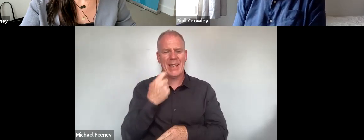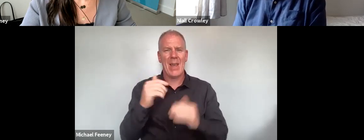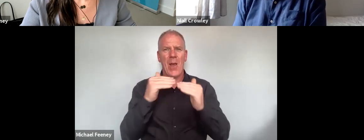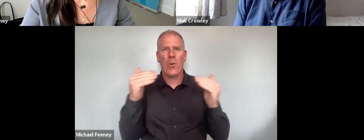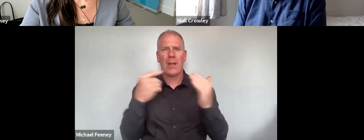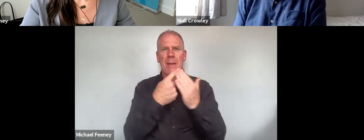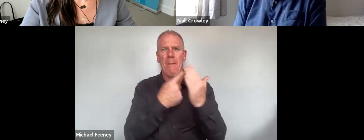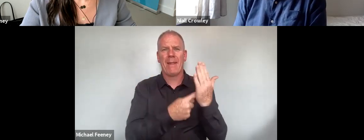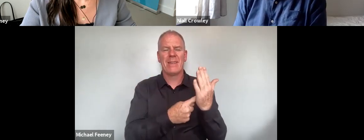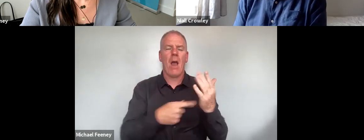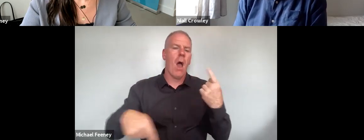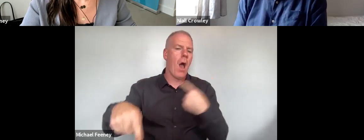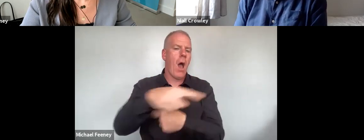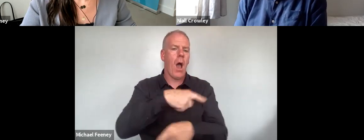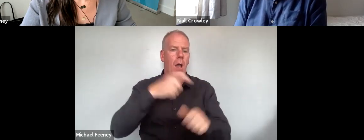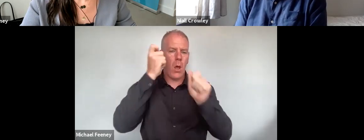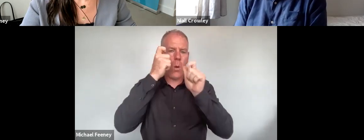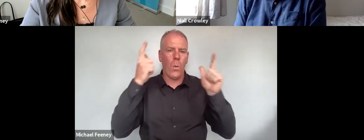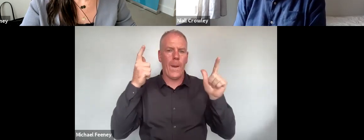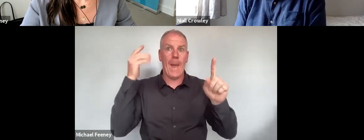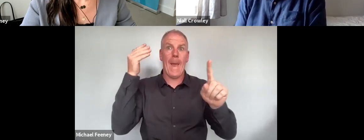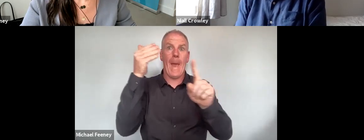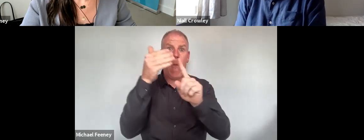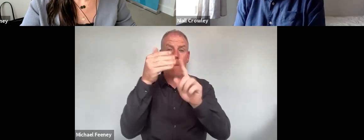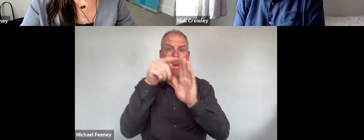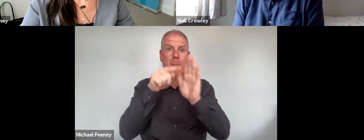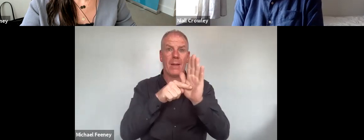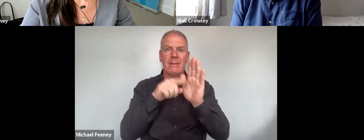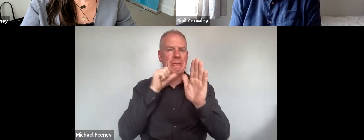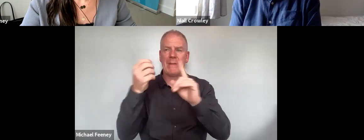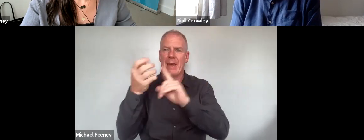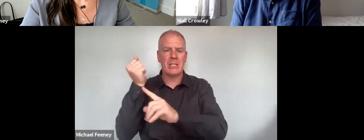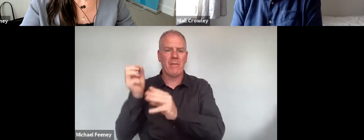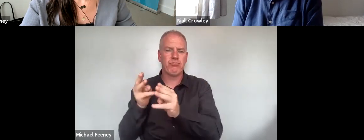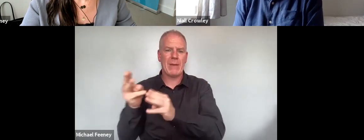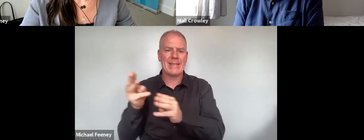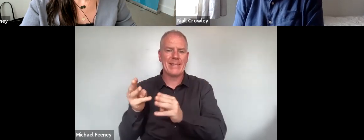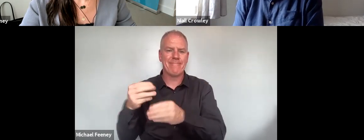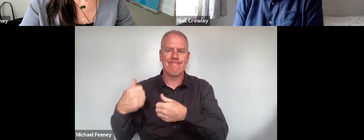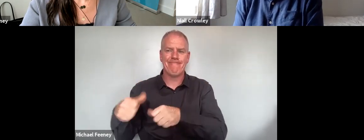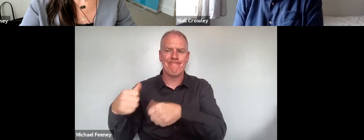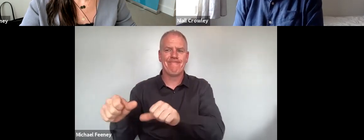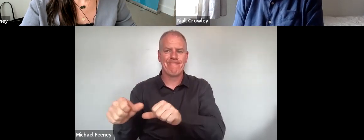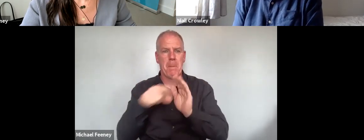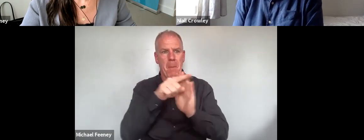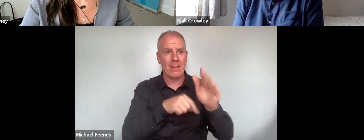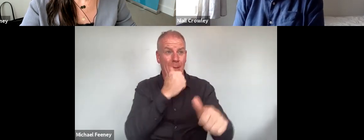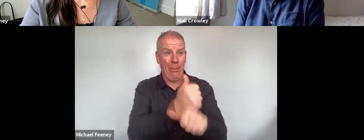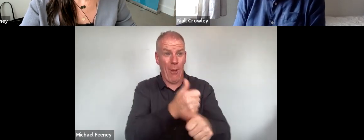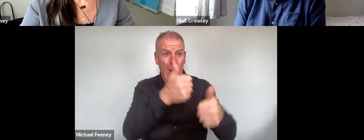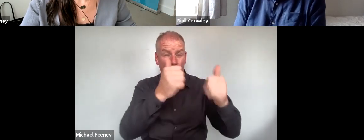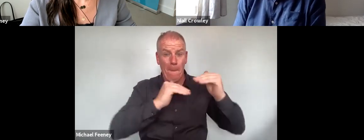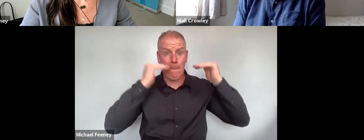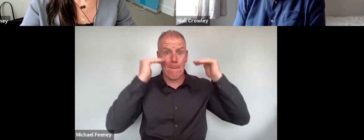think we're all too accustomed to the ambition in policy made, not being matched by the ambition in policy actually being implemented. It's a